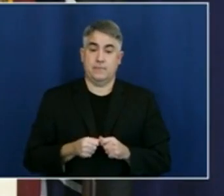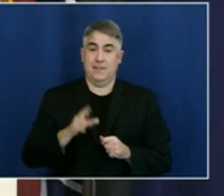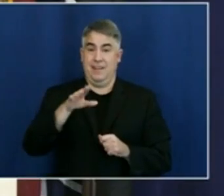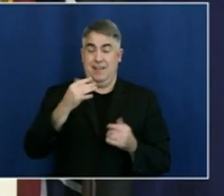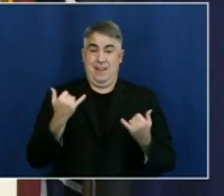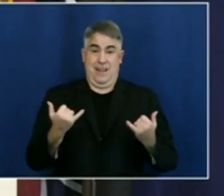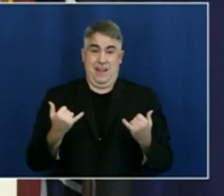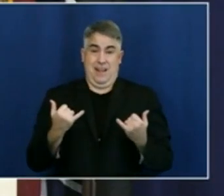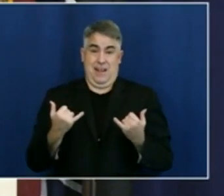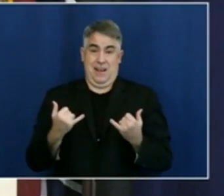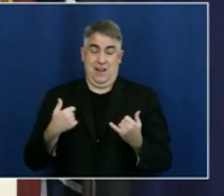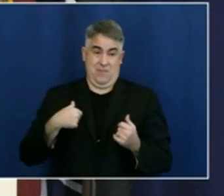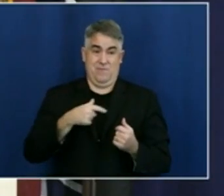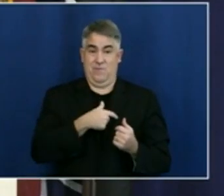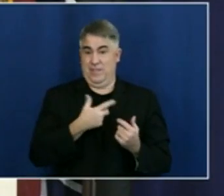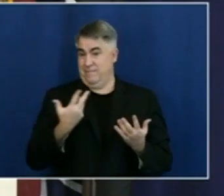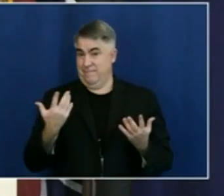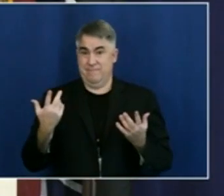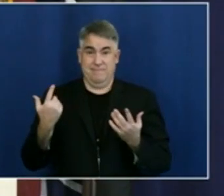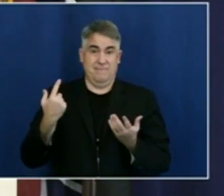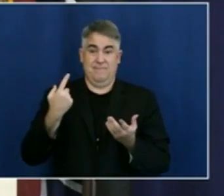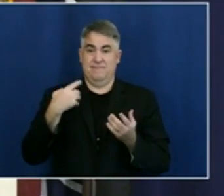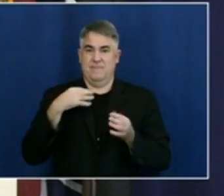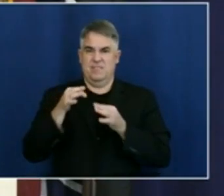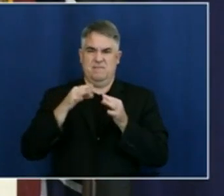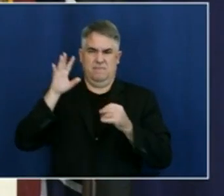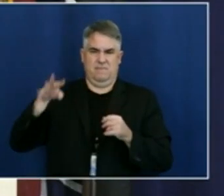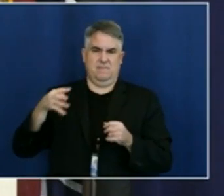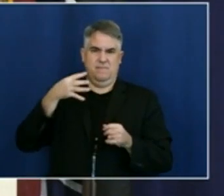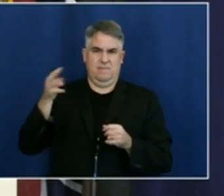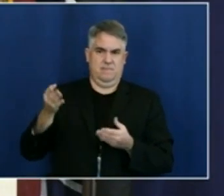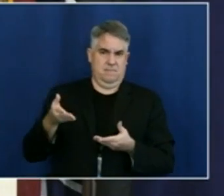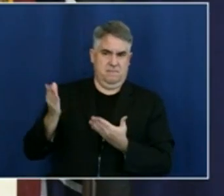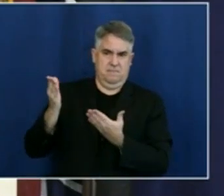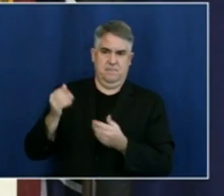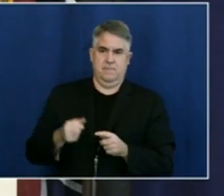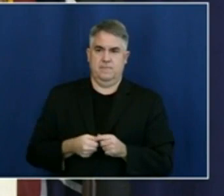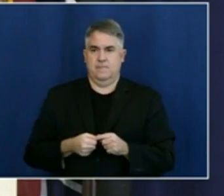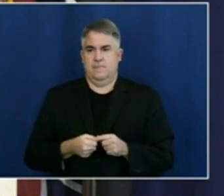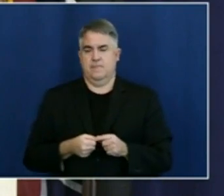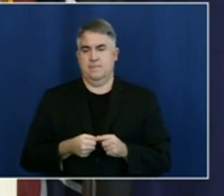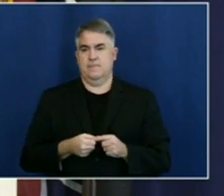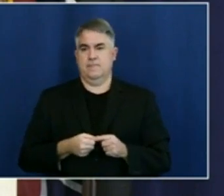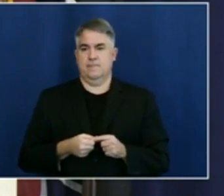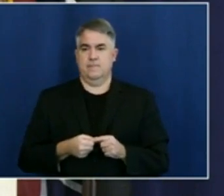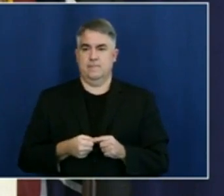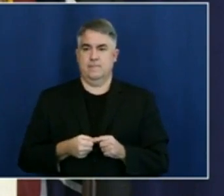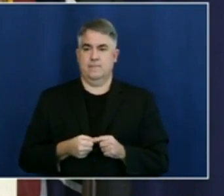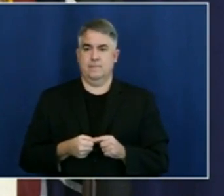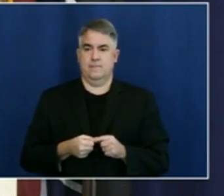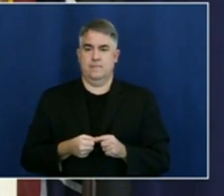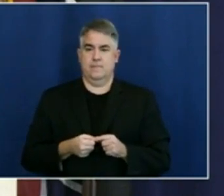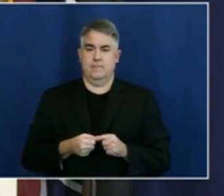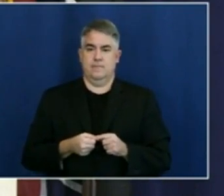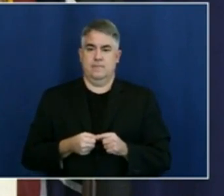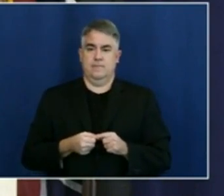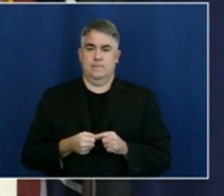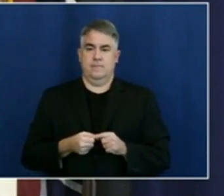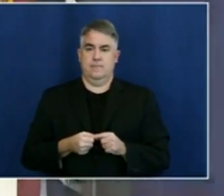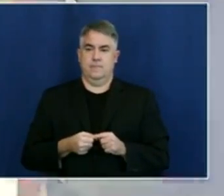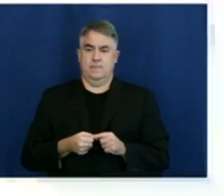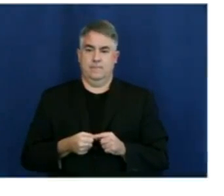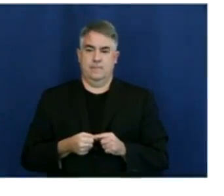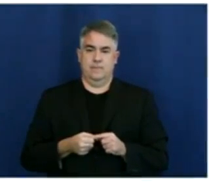So let's jump into our charts here. I'm going to walk you through a few of these and then we'll hear from Supervisor Vargas and Doctors McDonald and Wooten are here for Q&A.